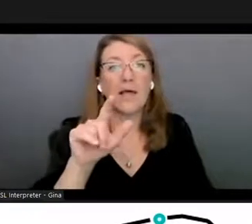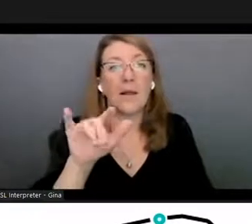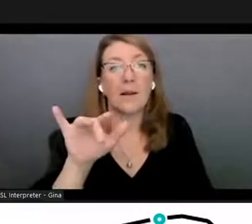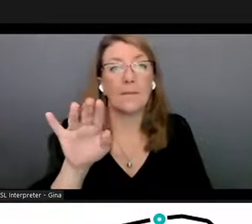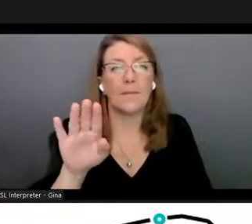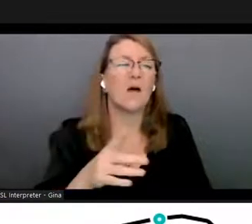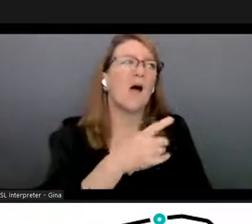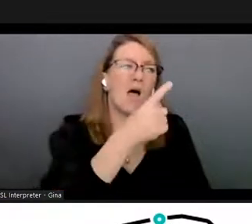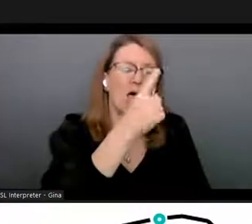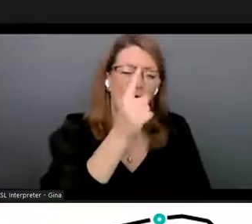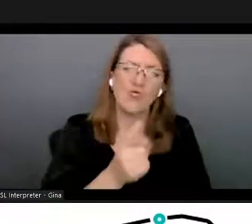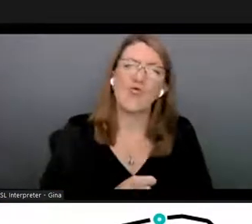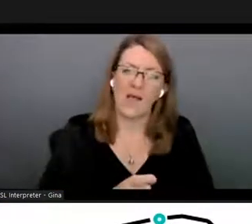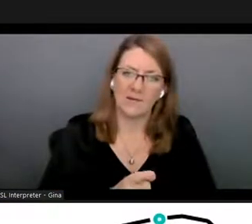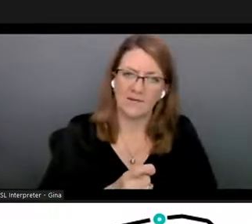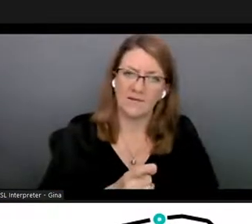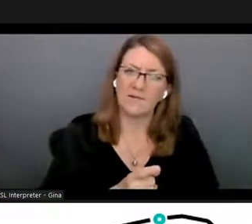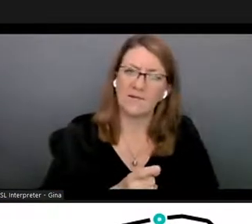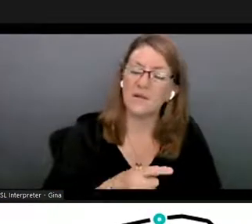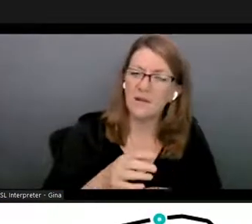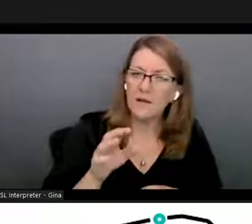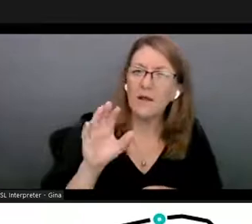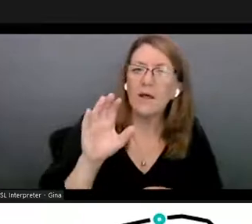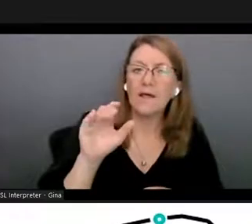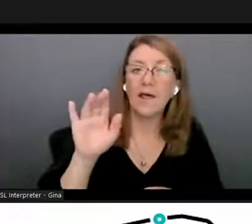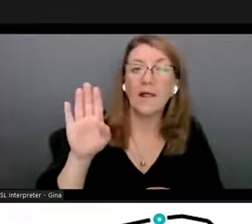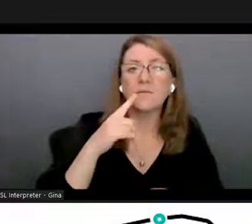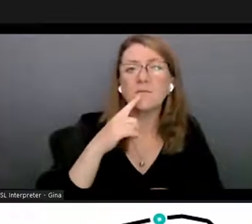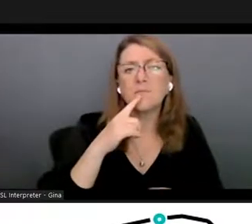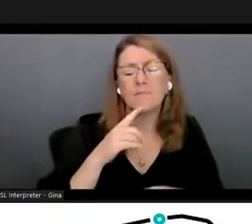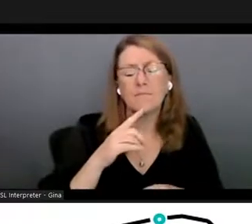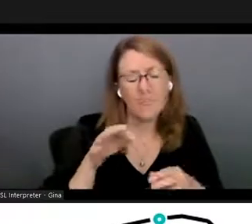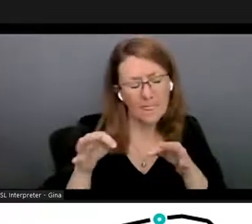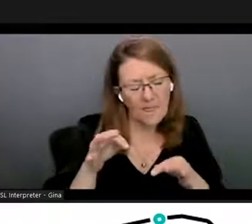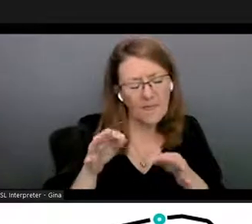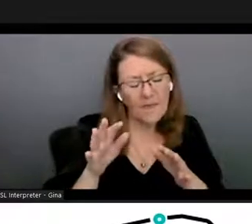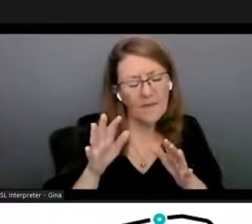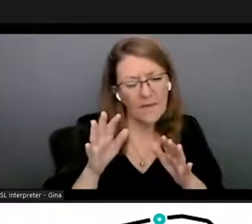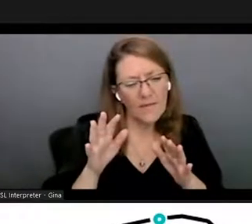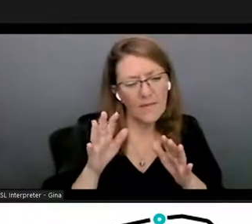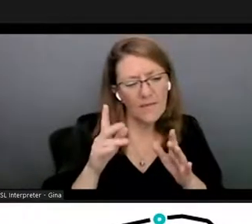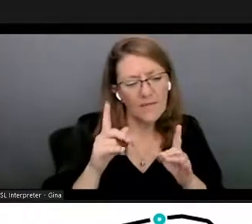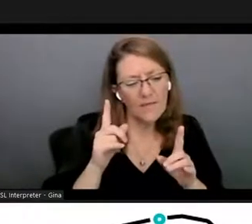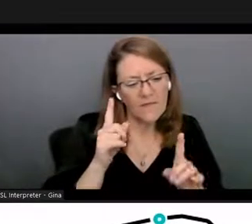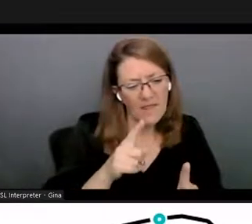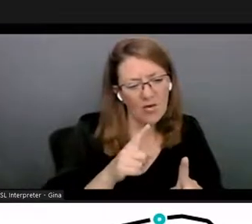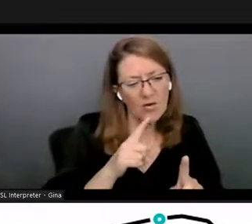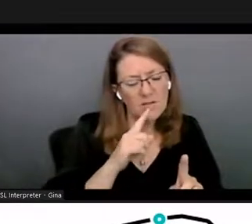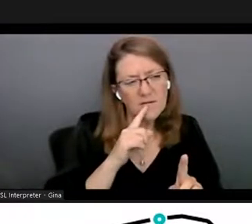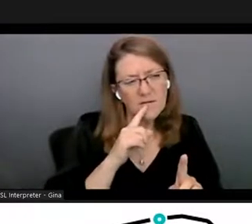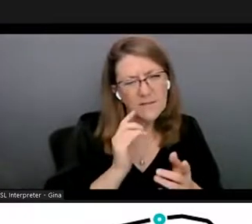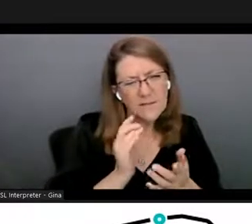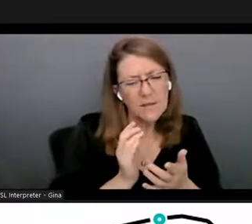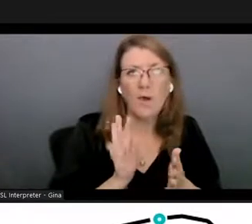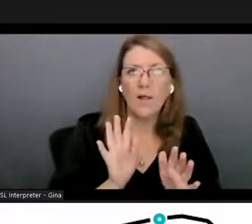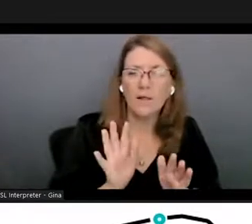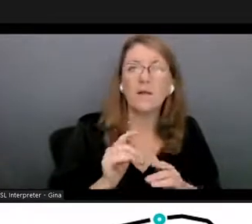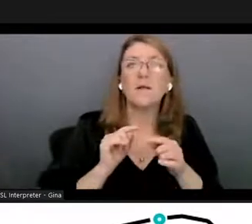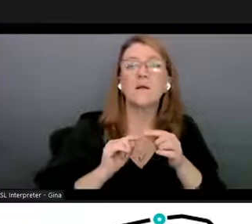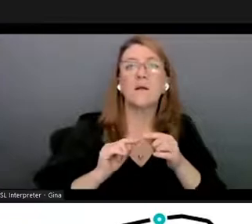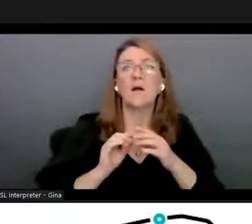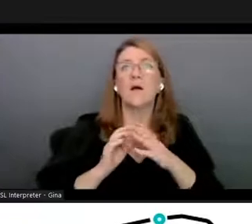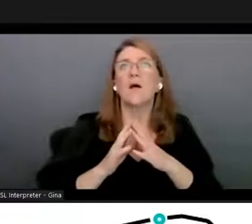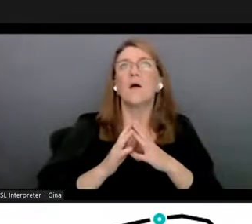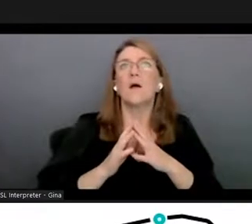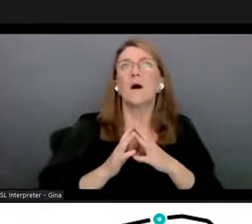um yeah so they're they're actually some newer um well because like there's a